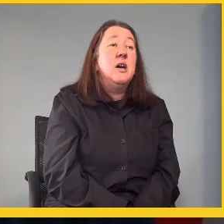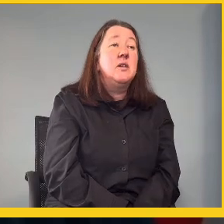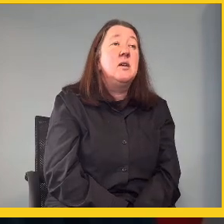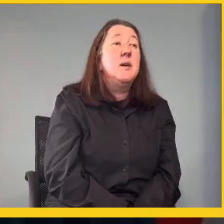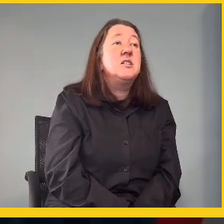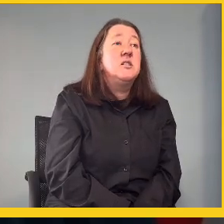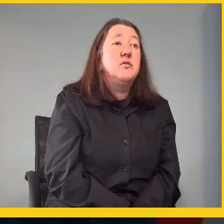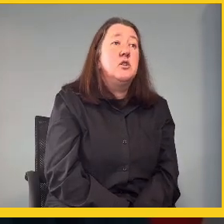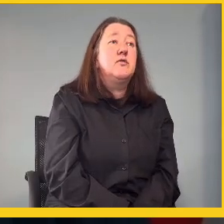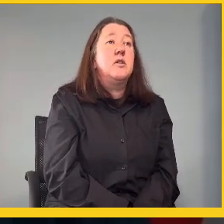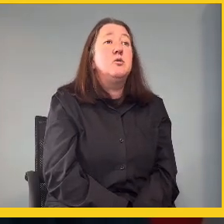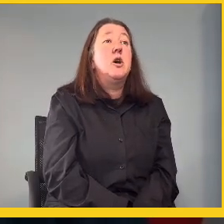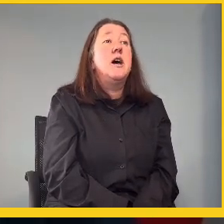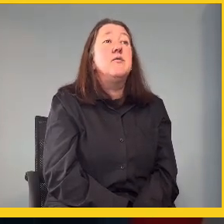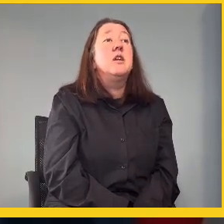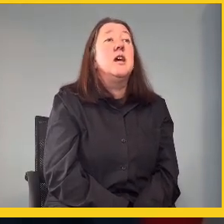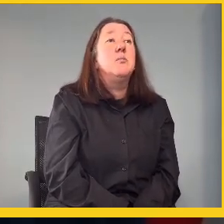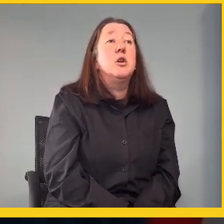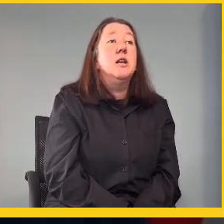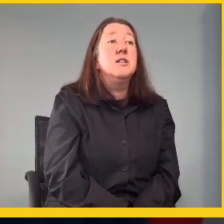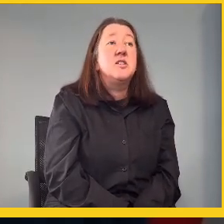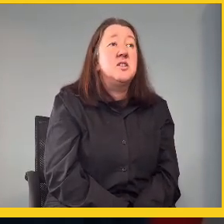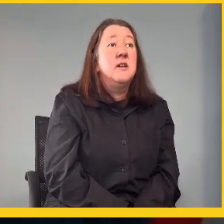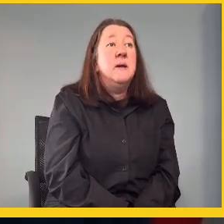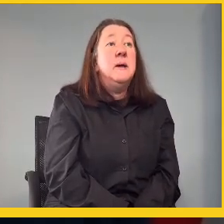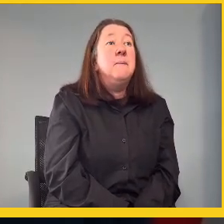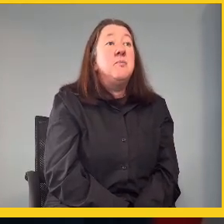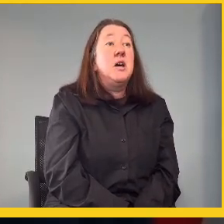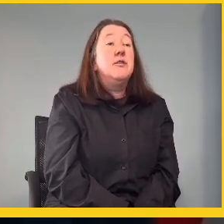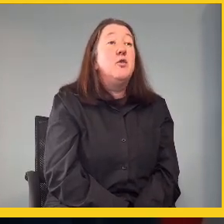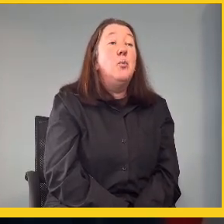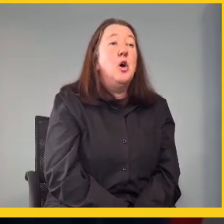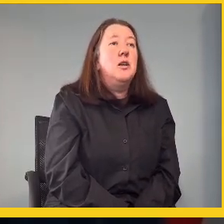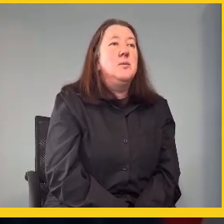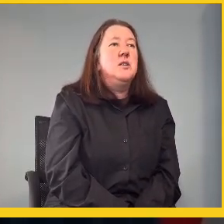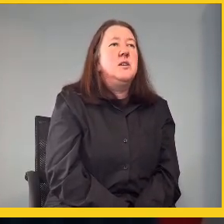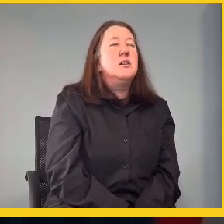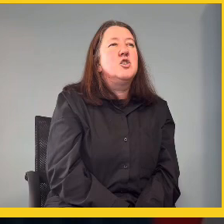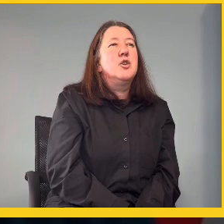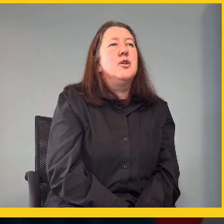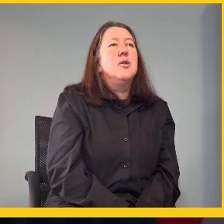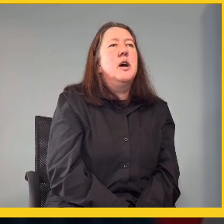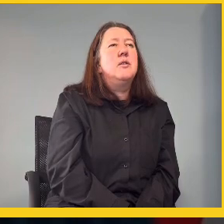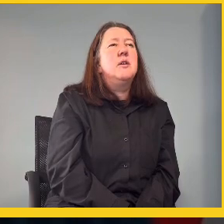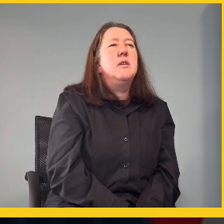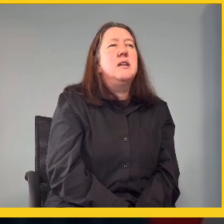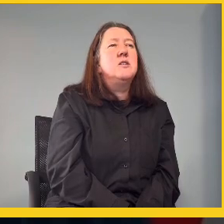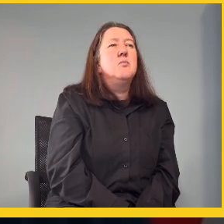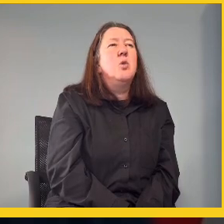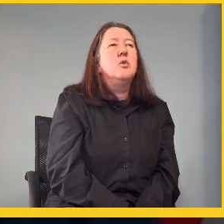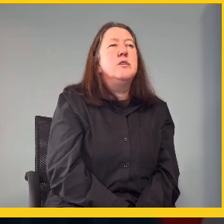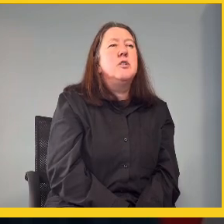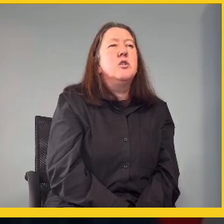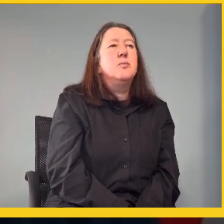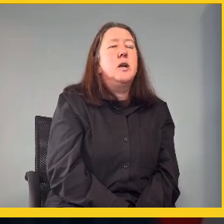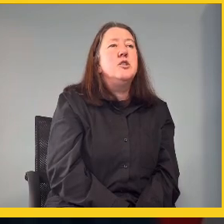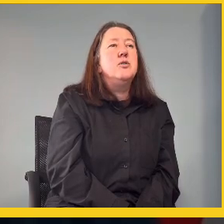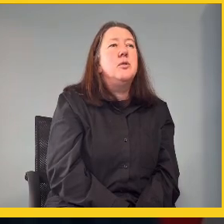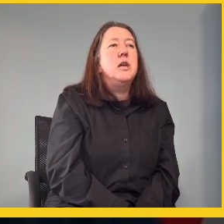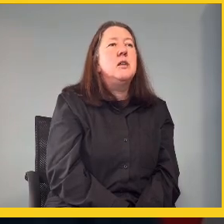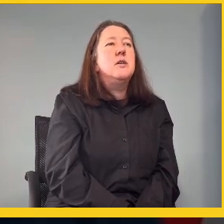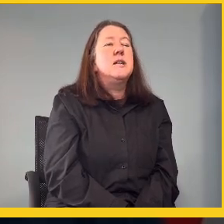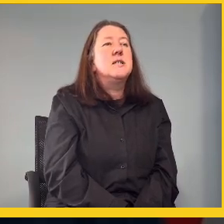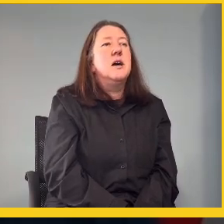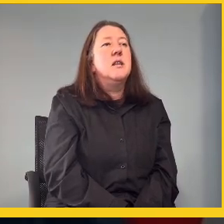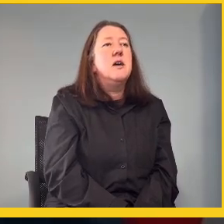I think it makes it difficult for them to have their name on a list, uh, for parliament here. So I think that is more difficult. But